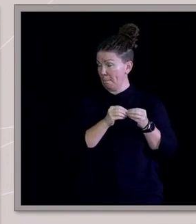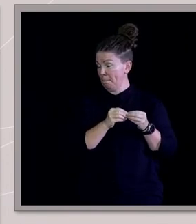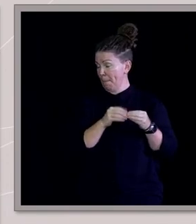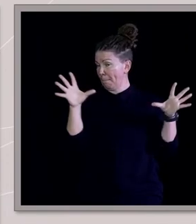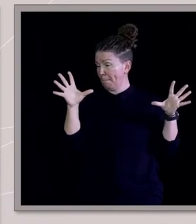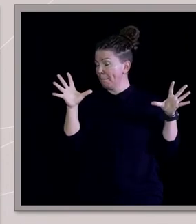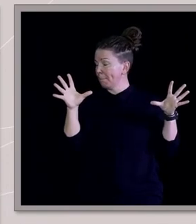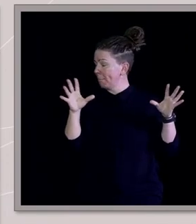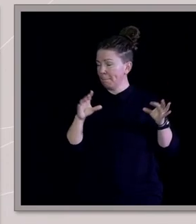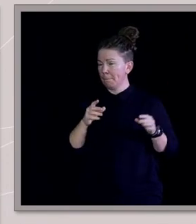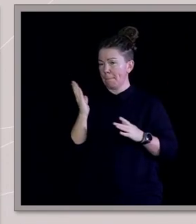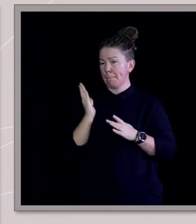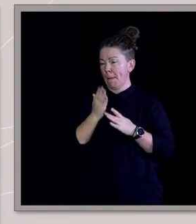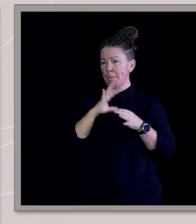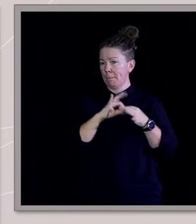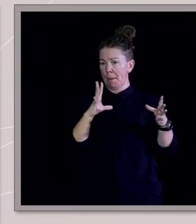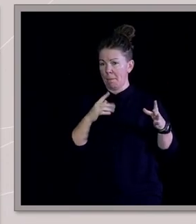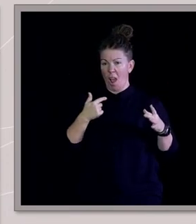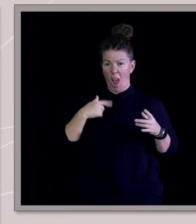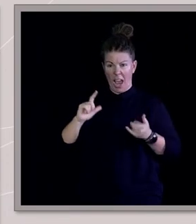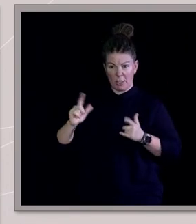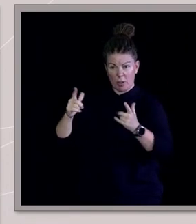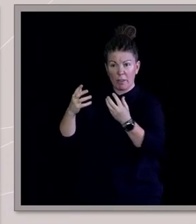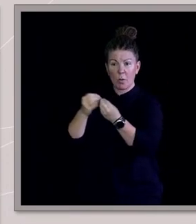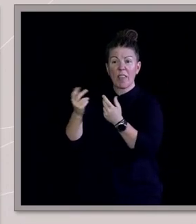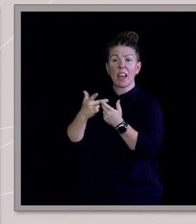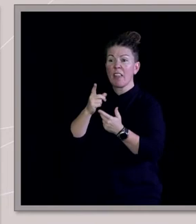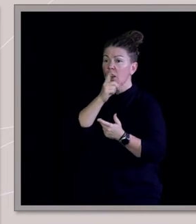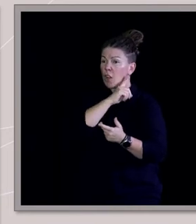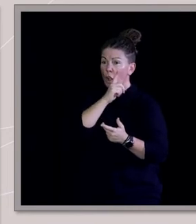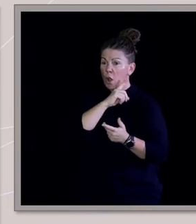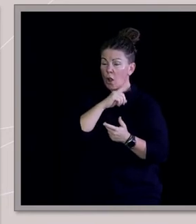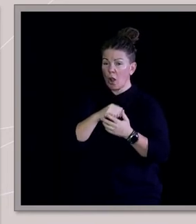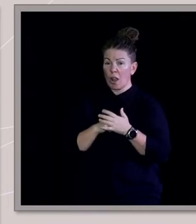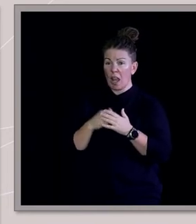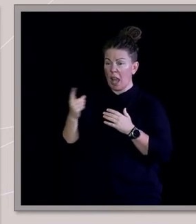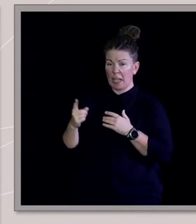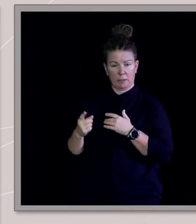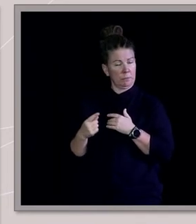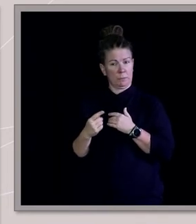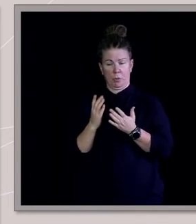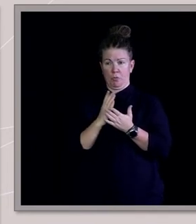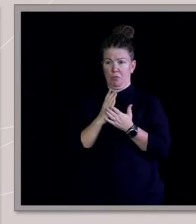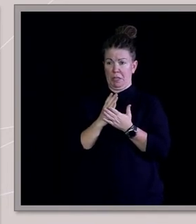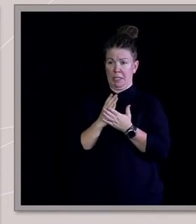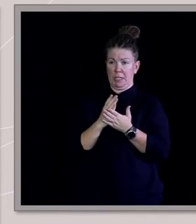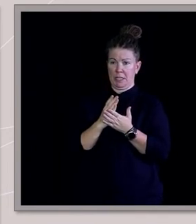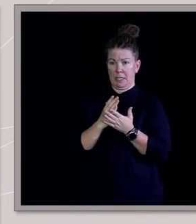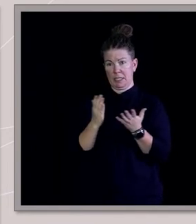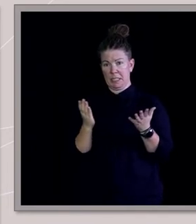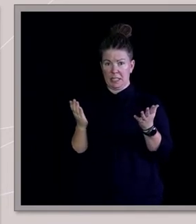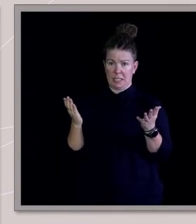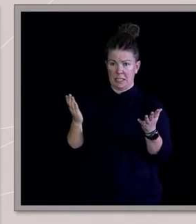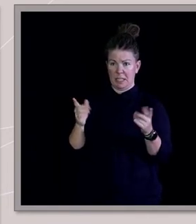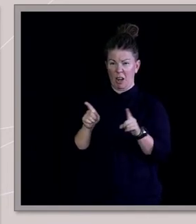I'd travelled with this other girl on holidays and completely compromised my ethics, but it was